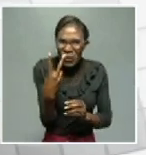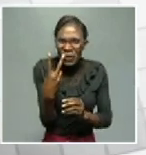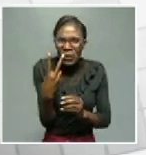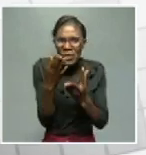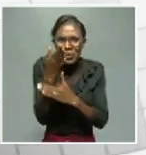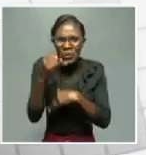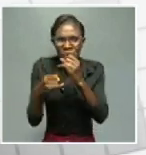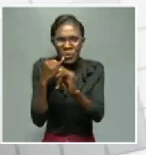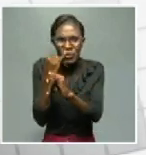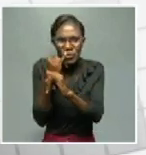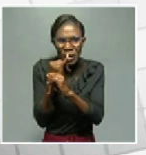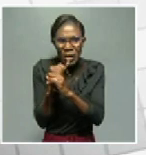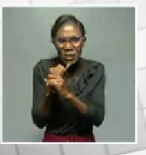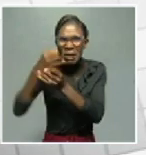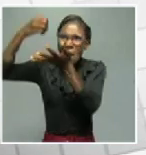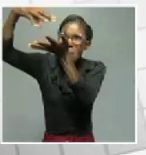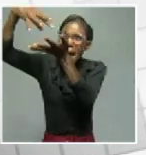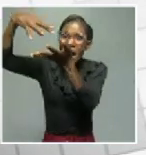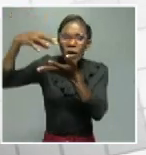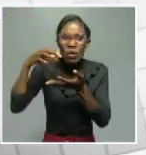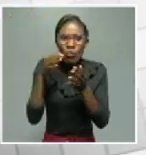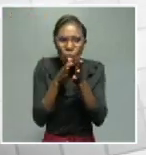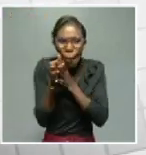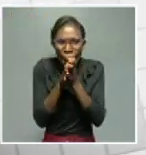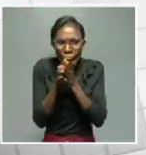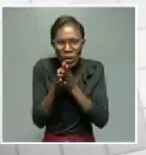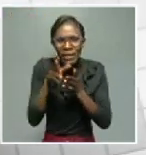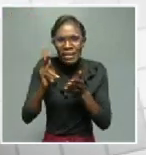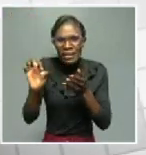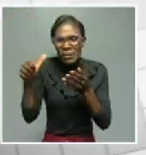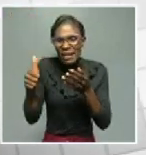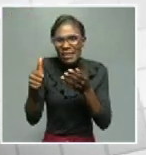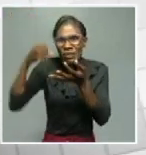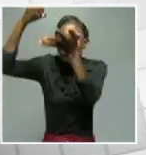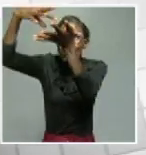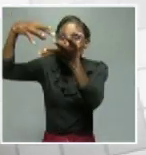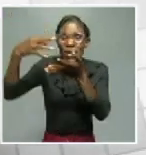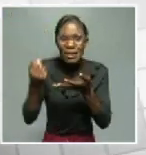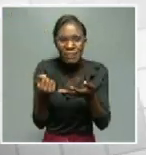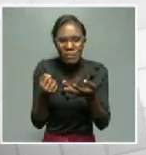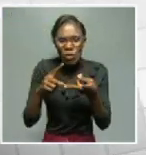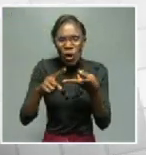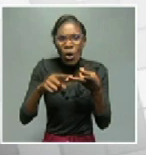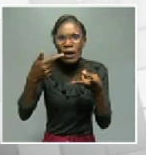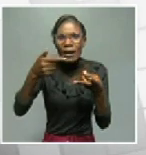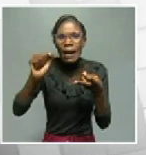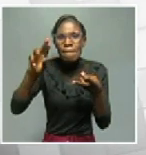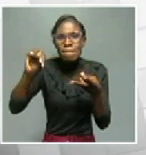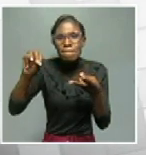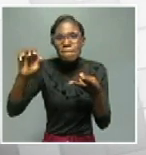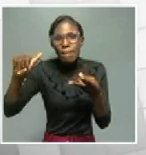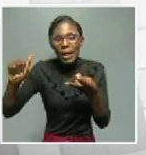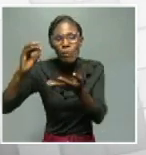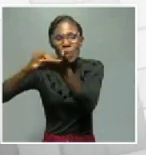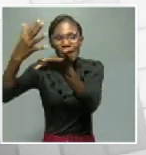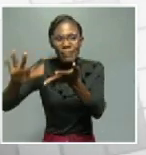an off-grid system solar plant in Chumke and a solar plant in Gams. So now, since we took office, we managed to, through the